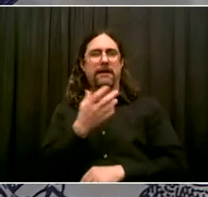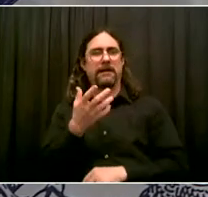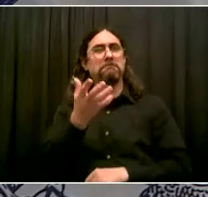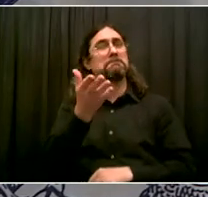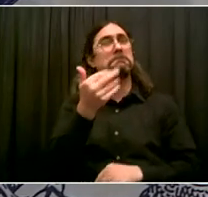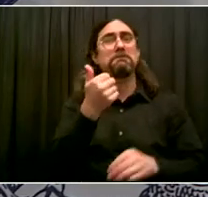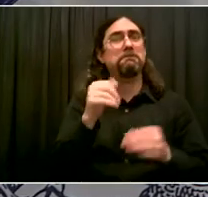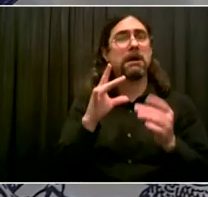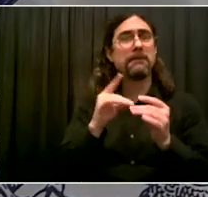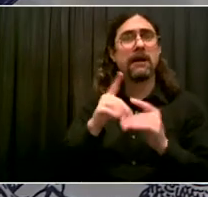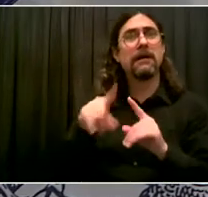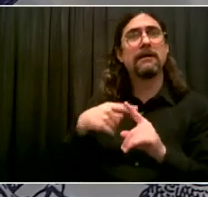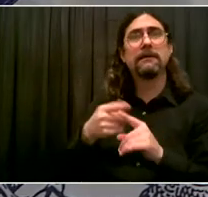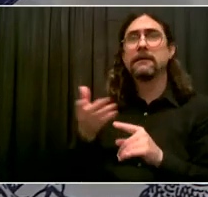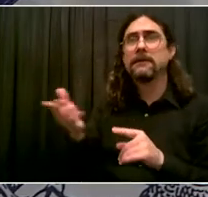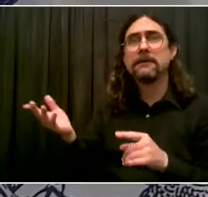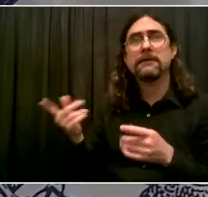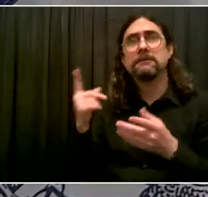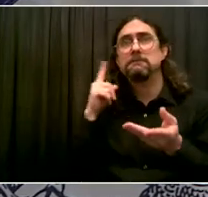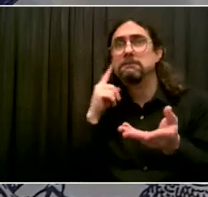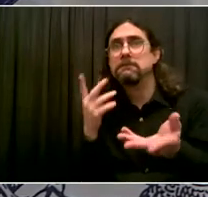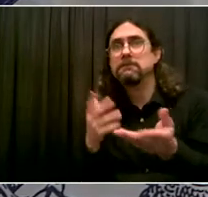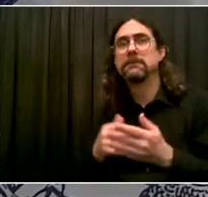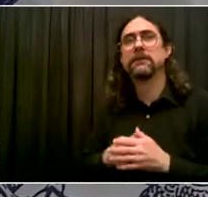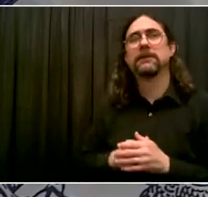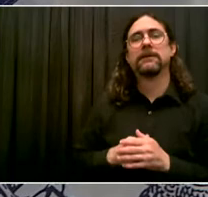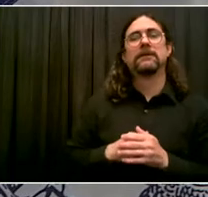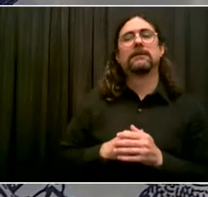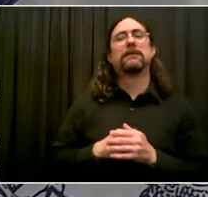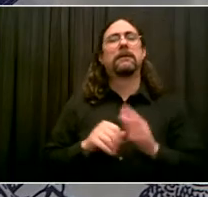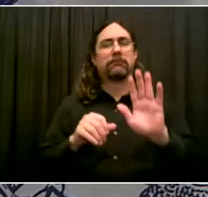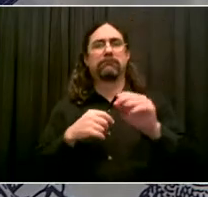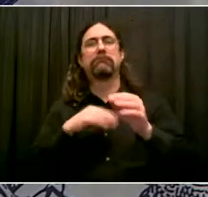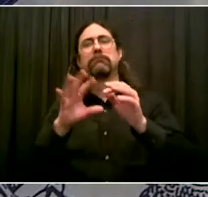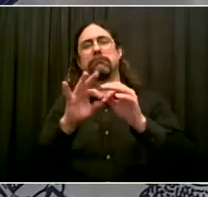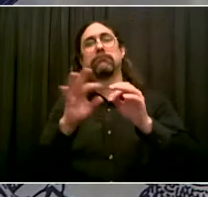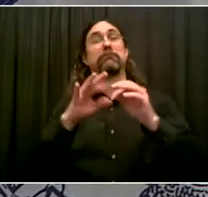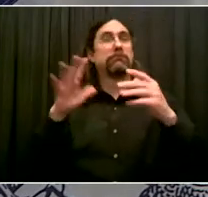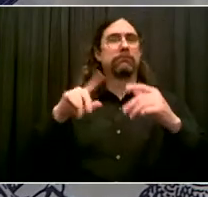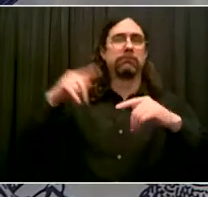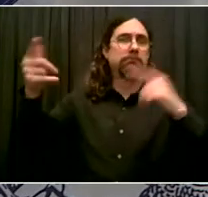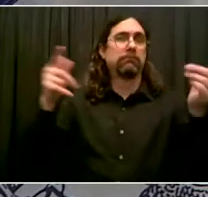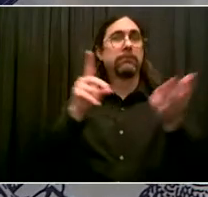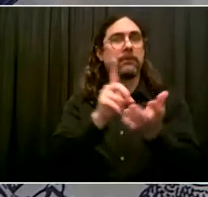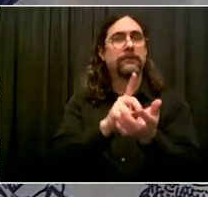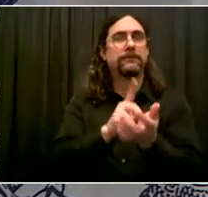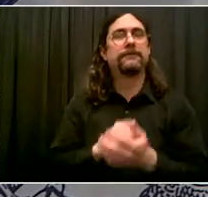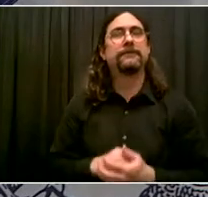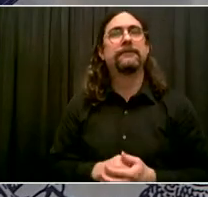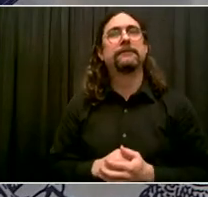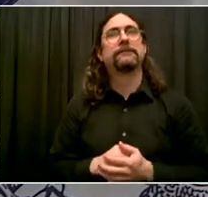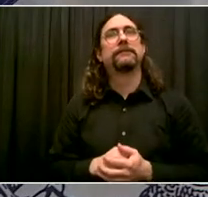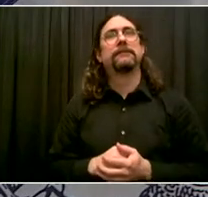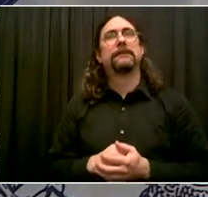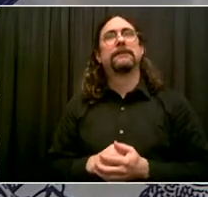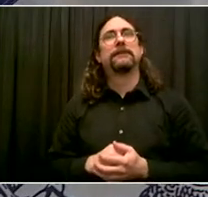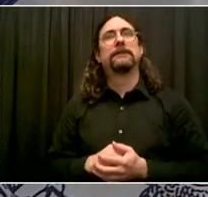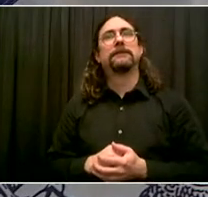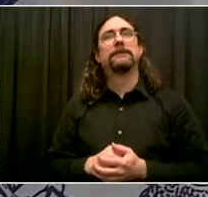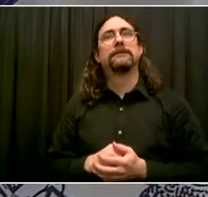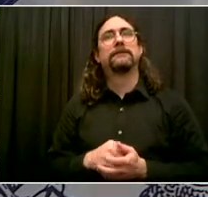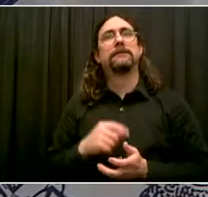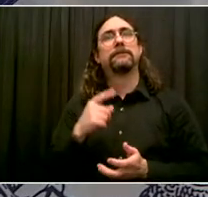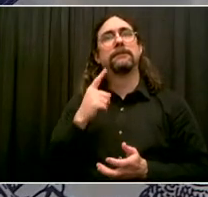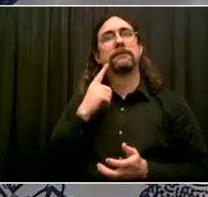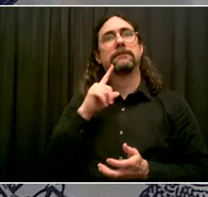to offer their own statement. But Alan, this is what I'd say to all New Yorkers and to all